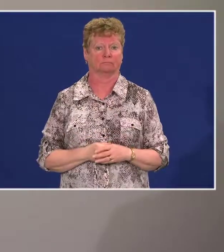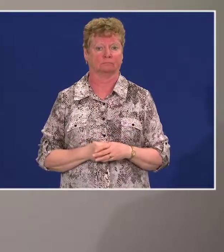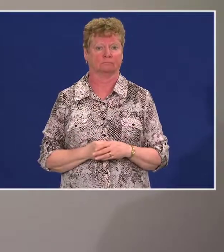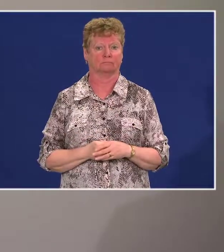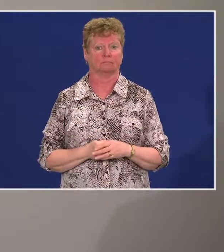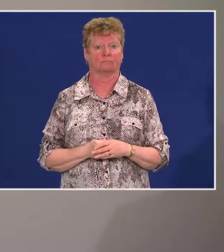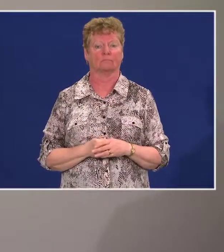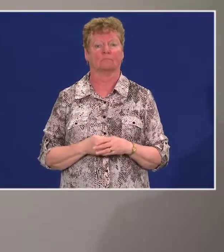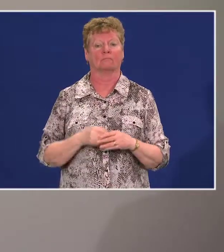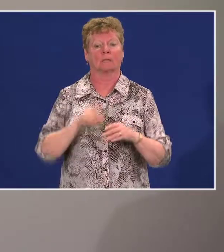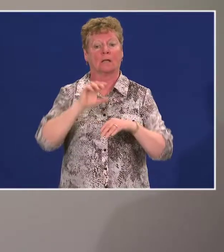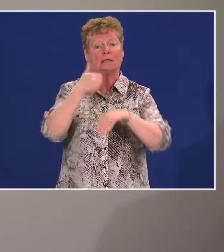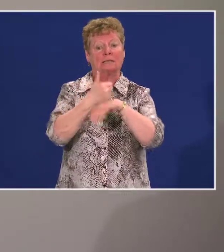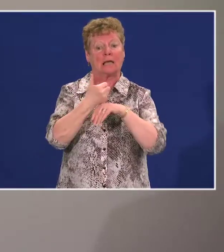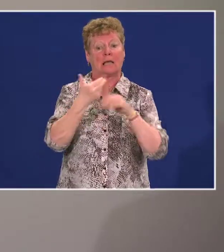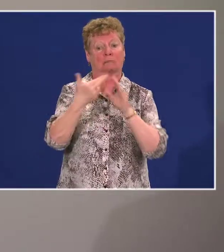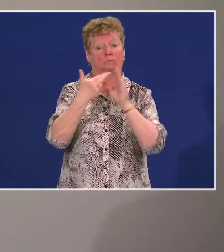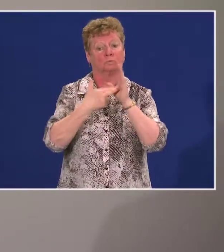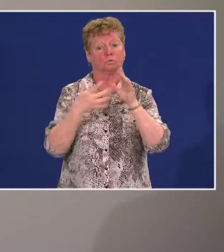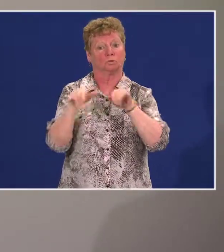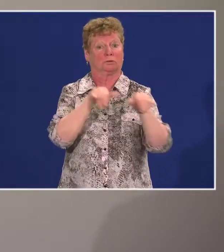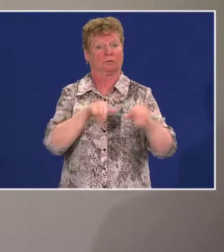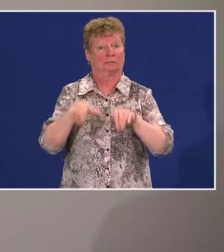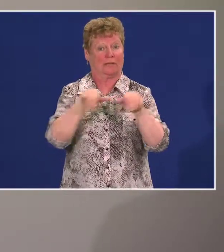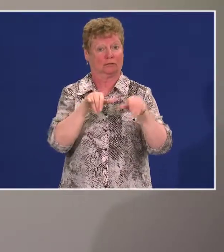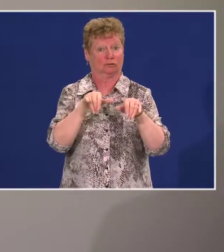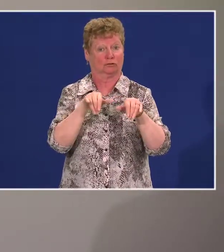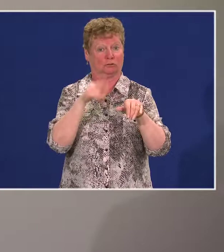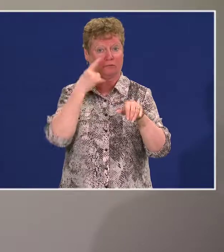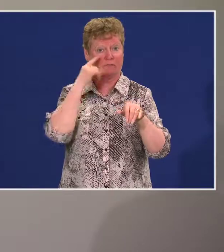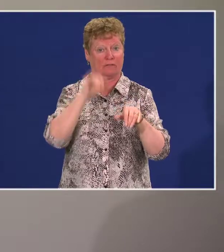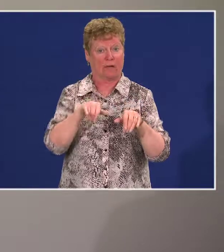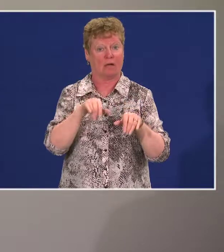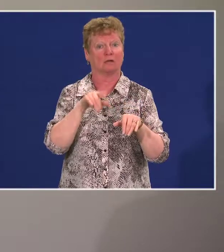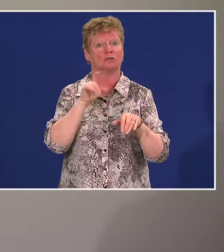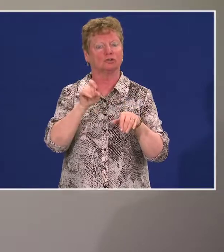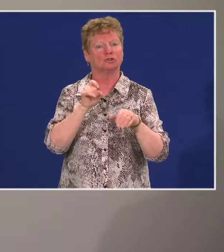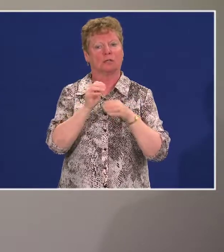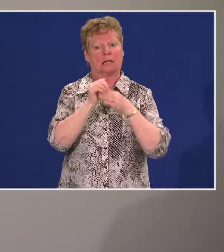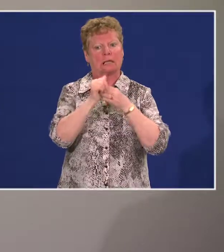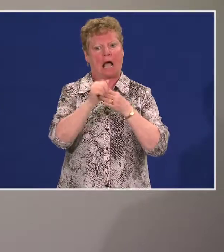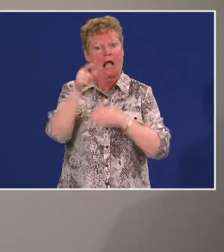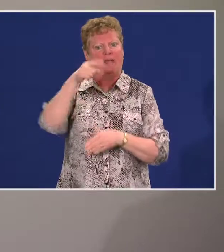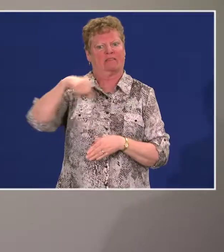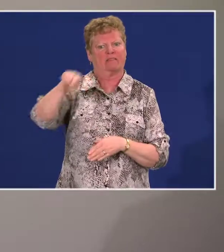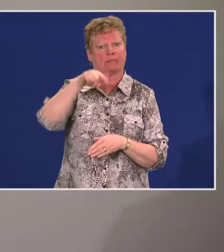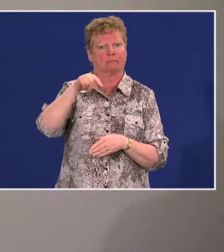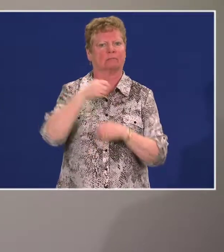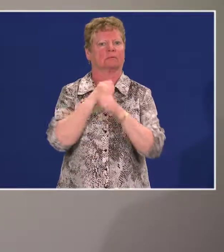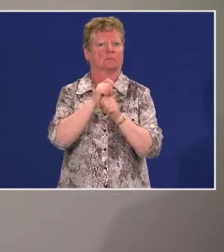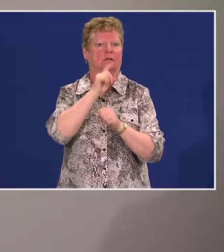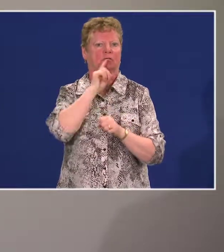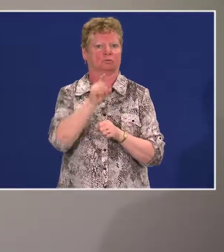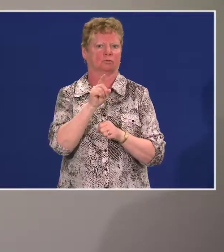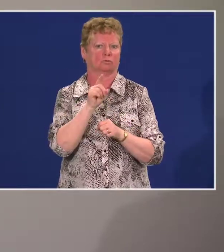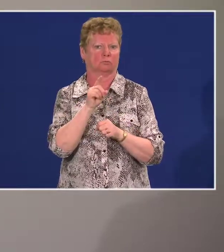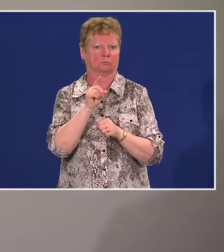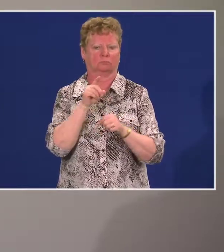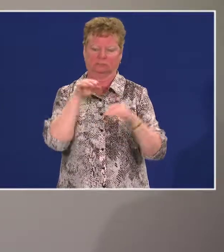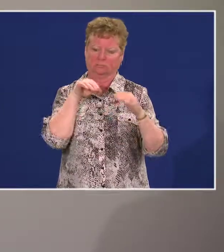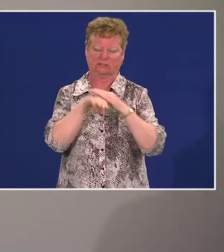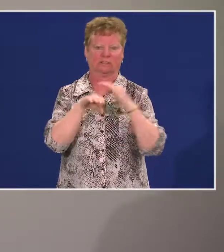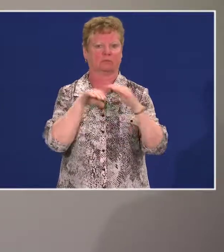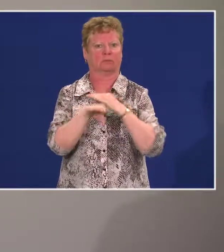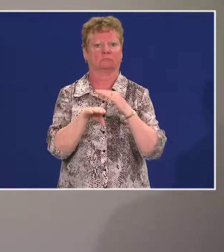Standards developed under this focus area should guide organizations to ensure the broadest level of